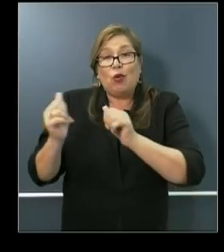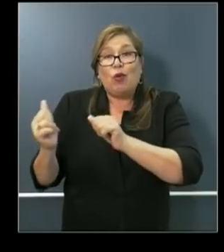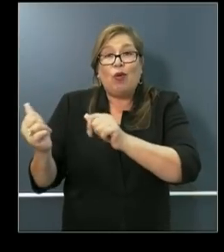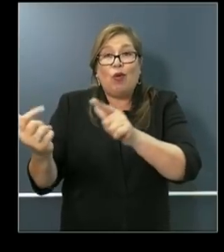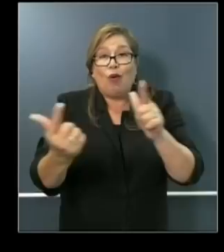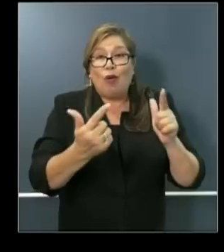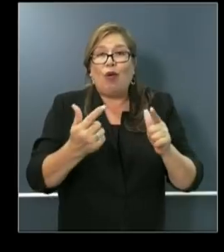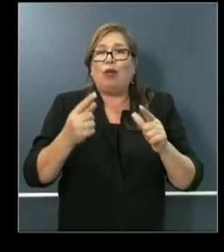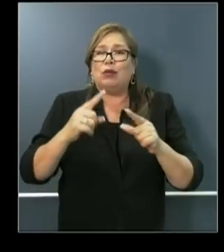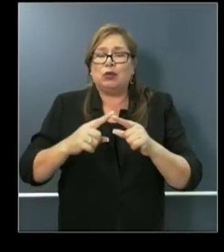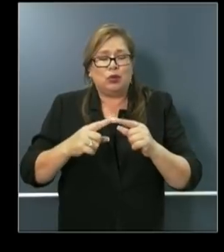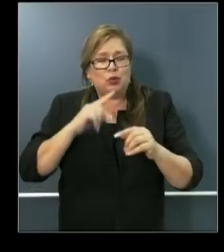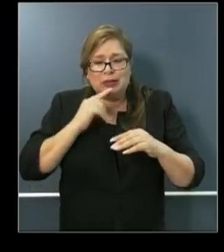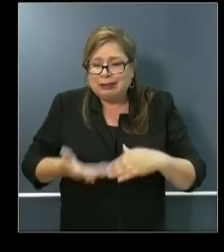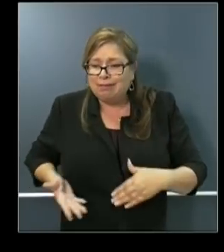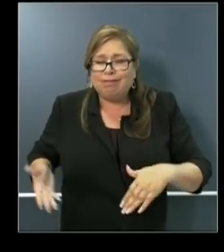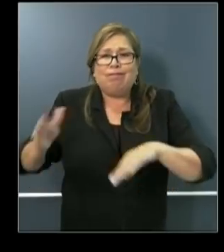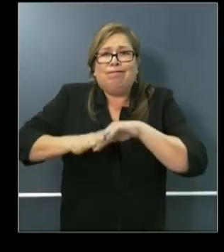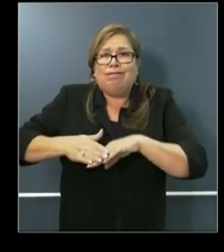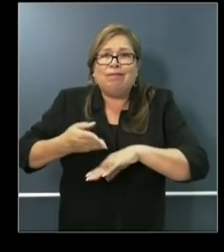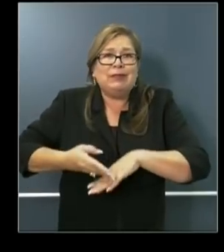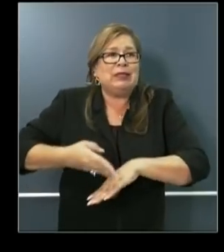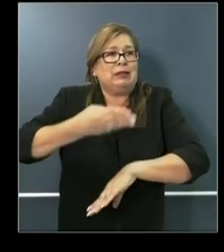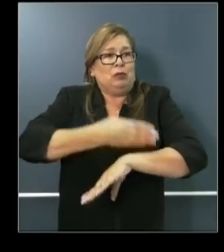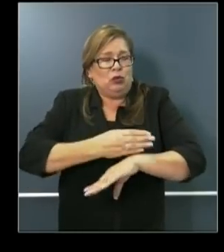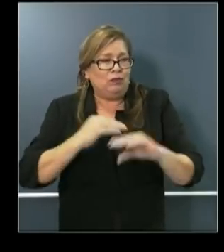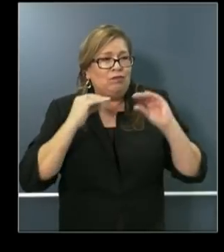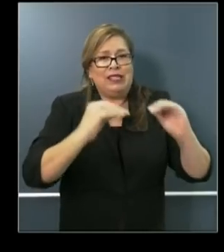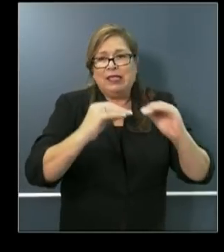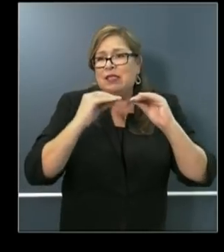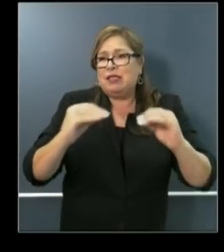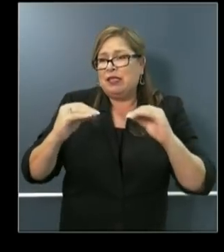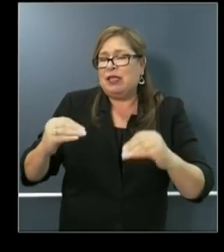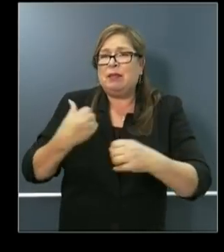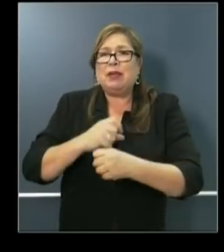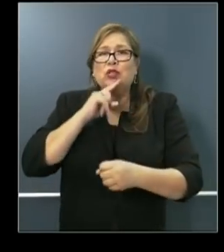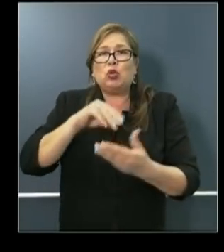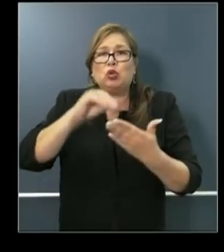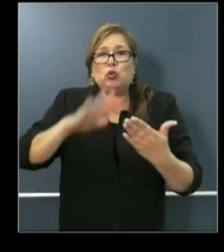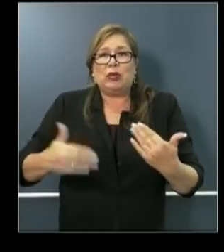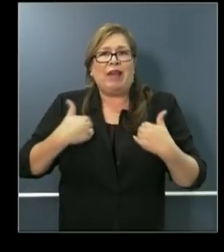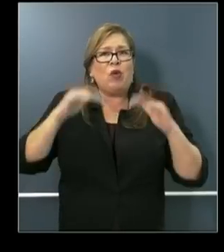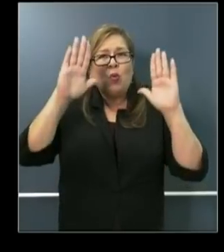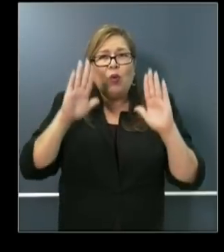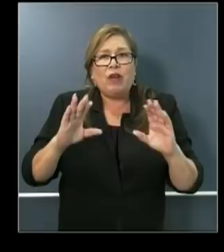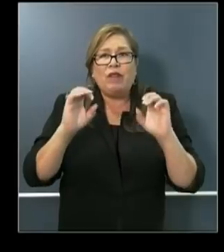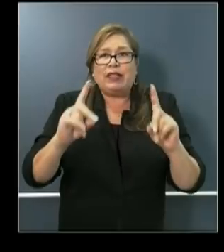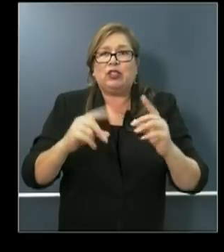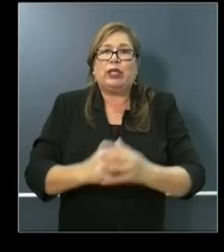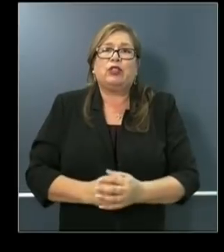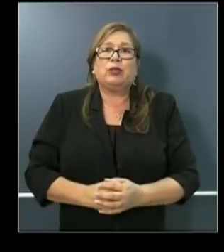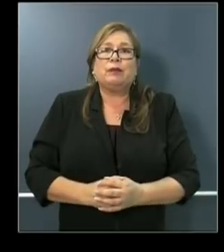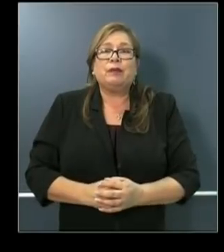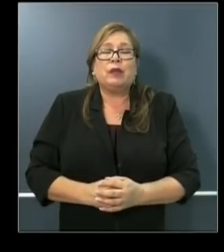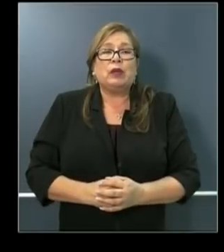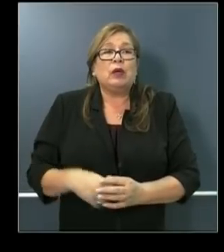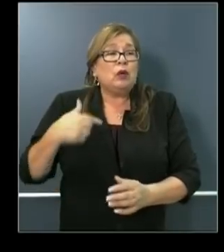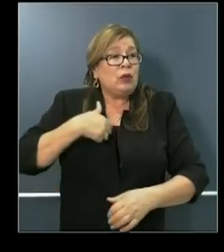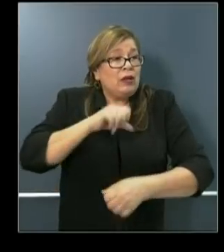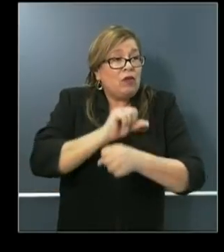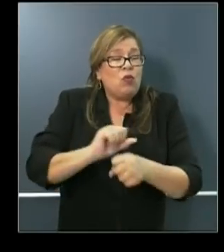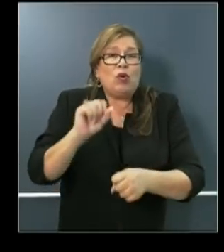to accelerate their efforts to make sure that our students get a great education. As the governor indicated, we're working with a number of